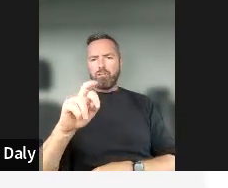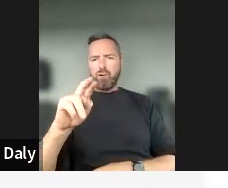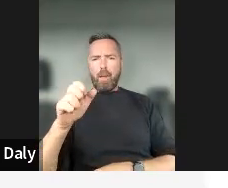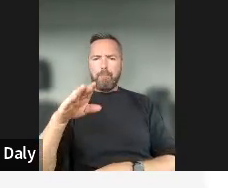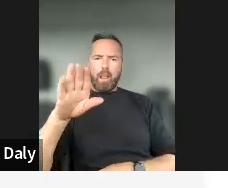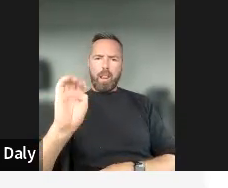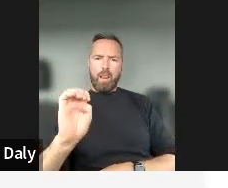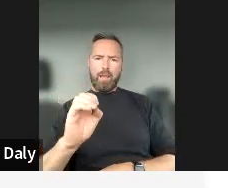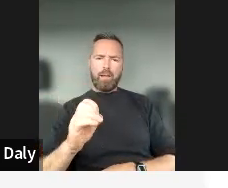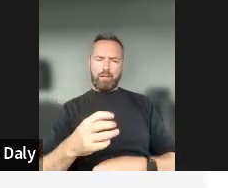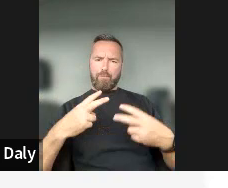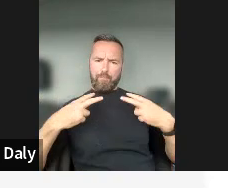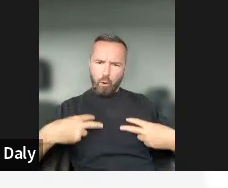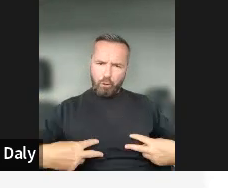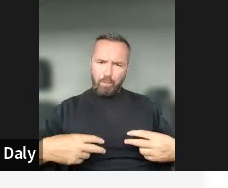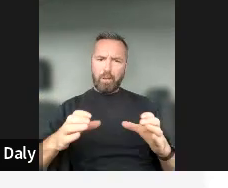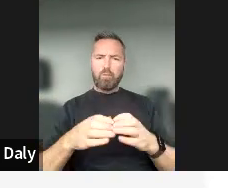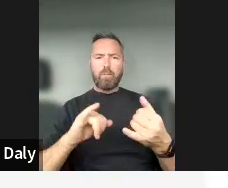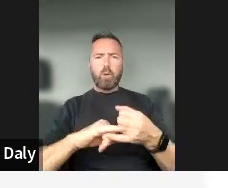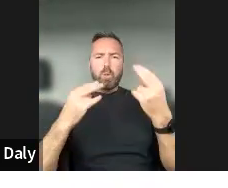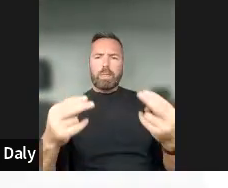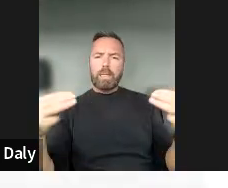vulnerable groups that you think we should be protecting?